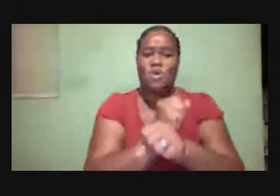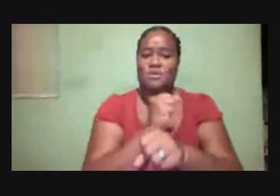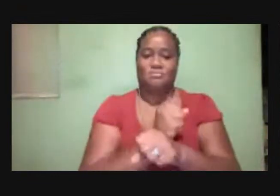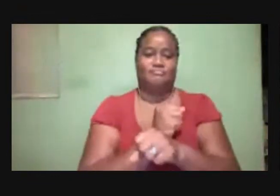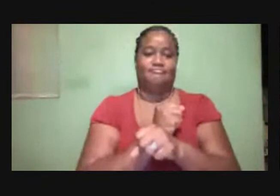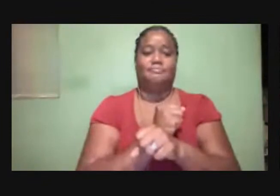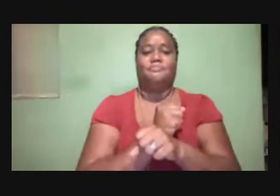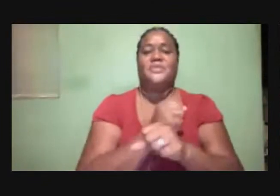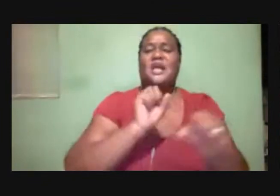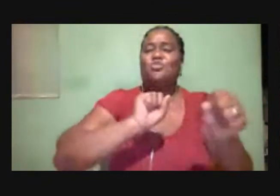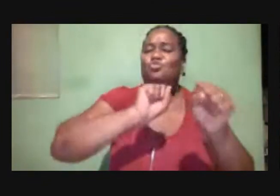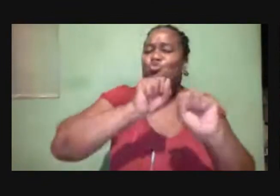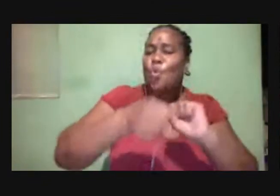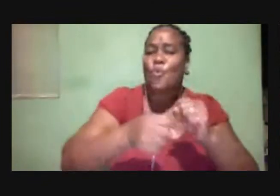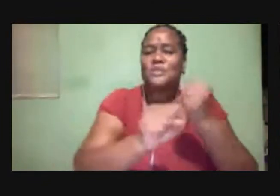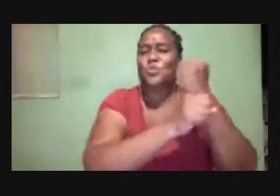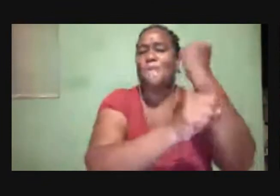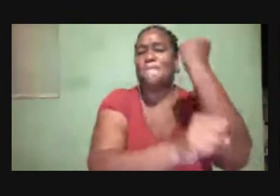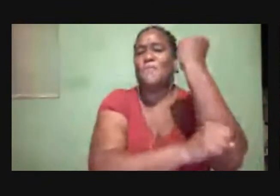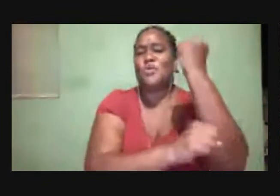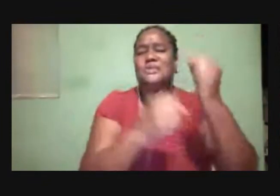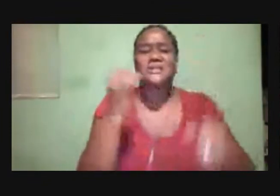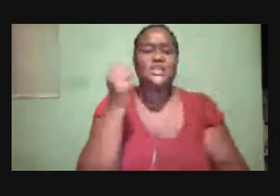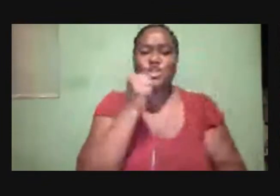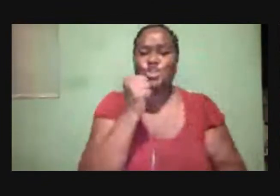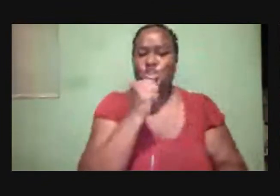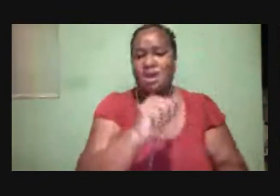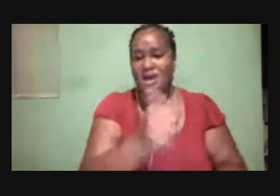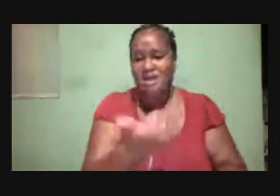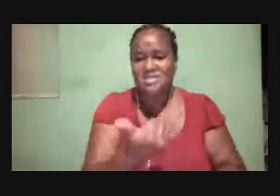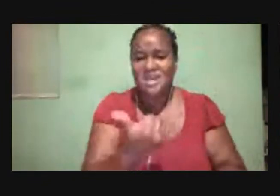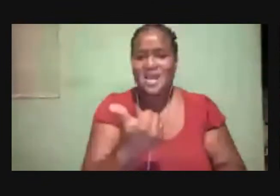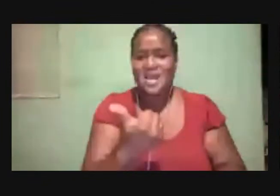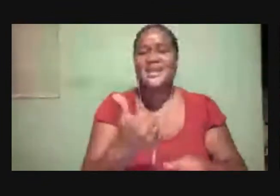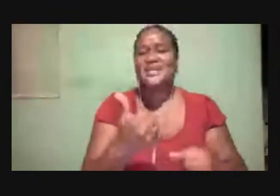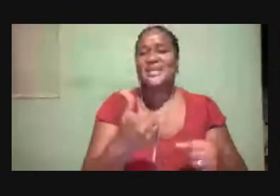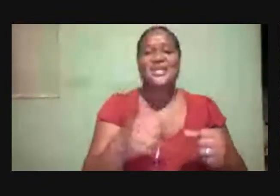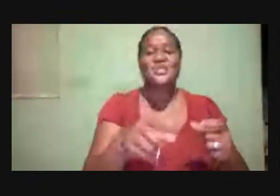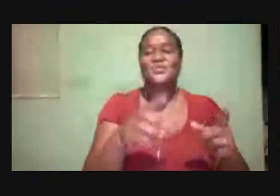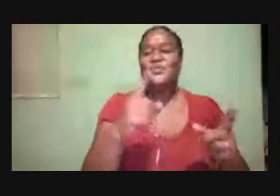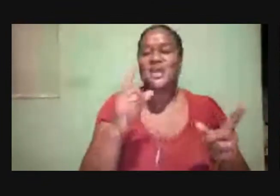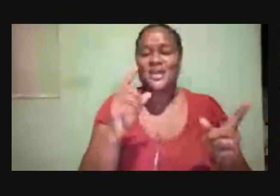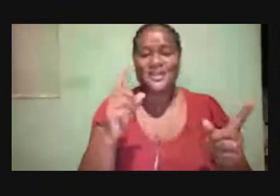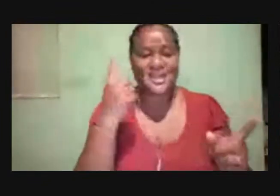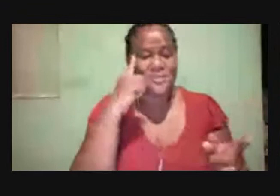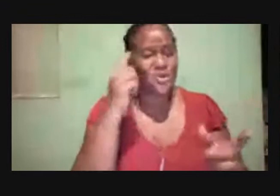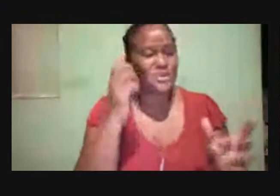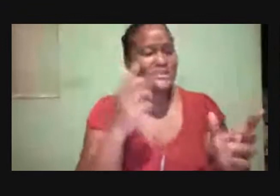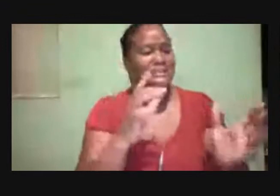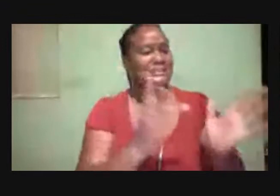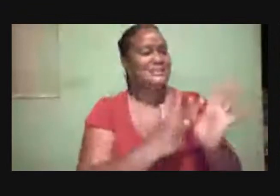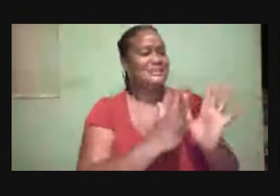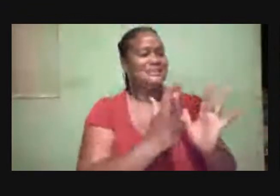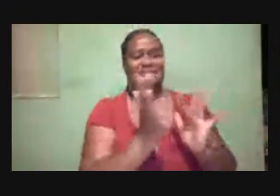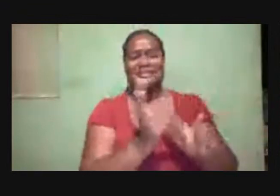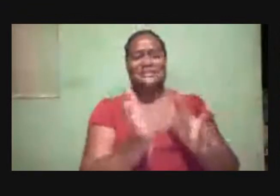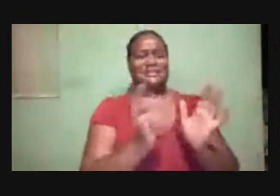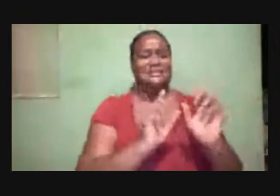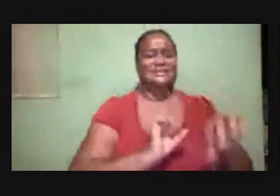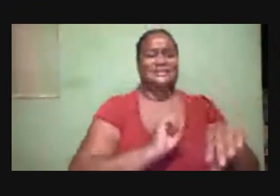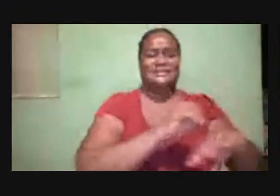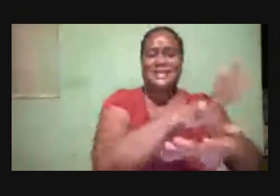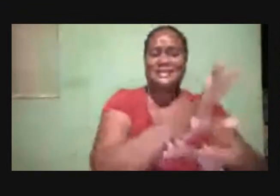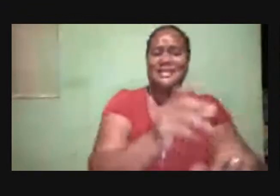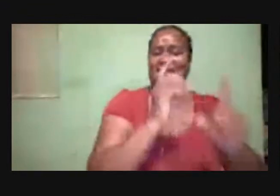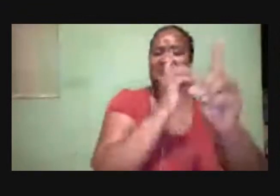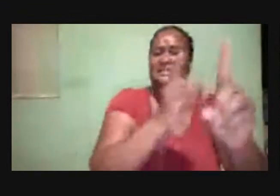And so we would support each other And I can just imagine when Jesus sent the disciples out Two by two We basically